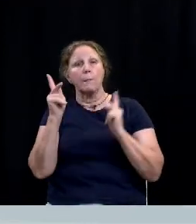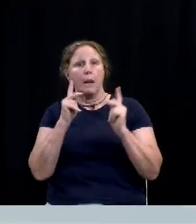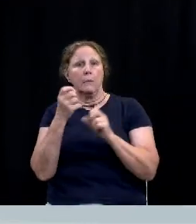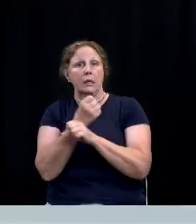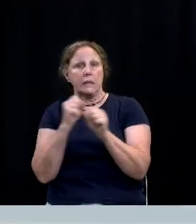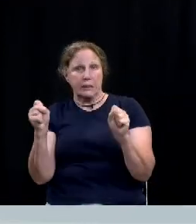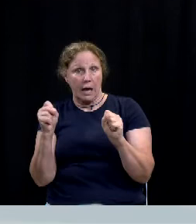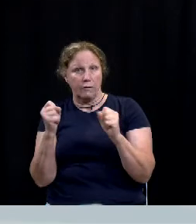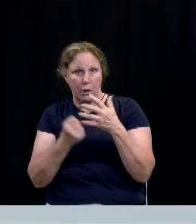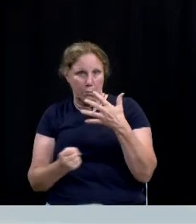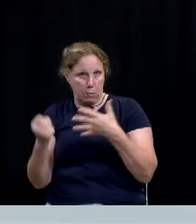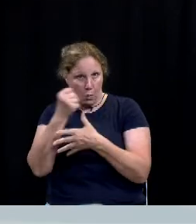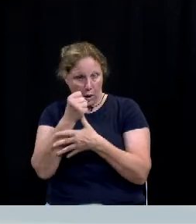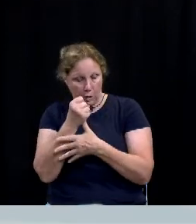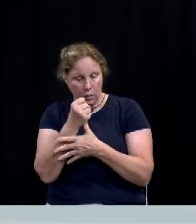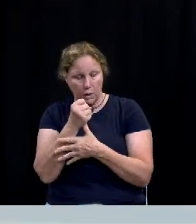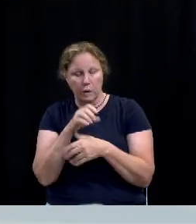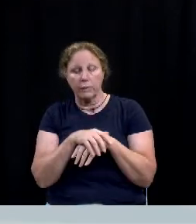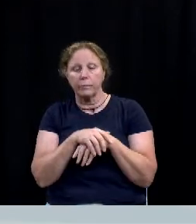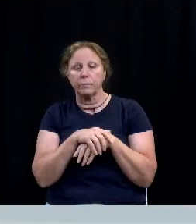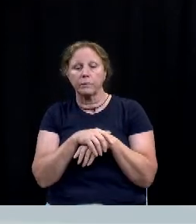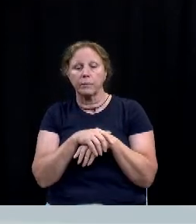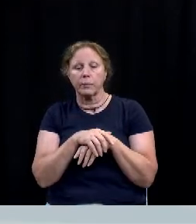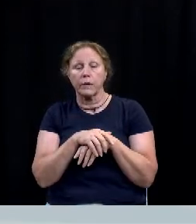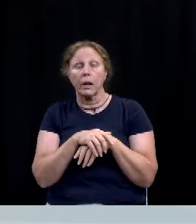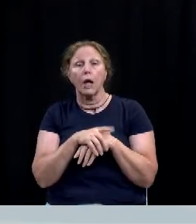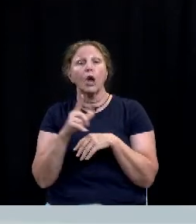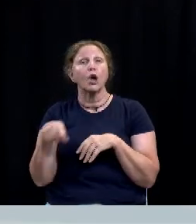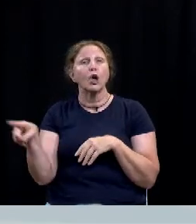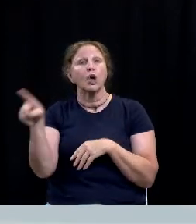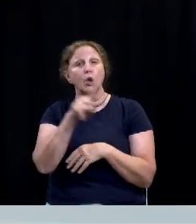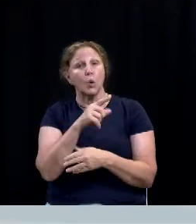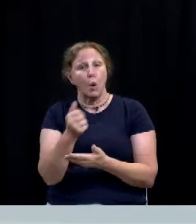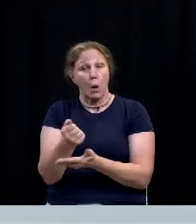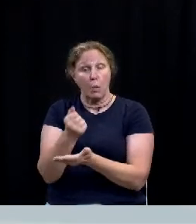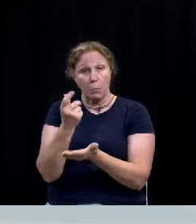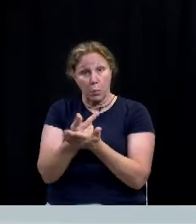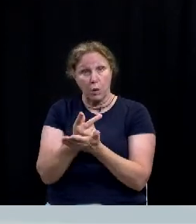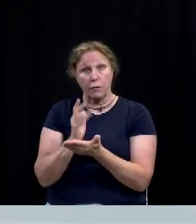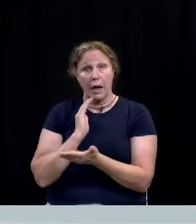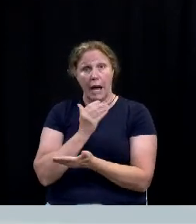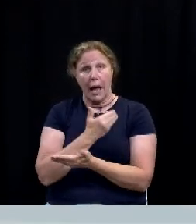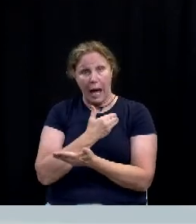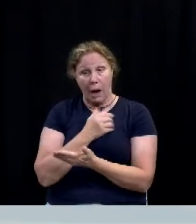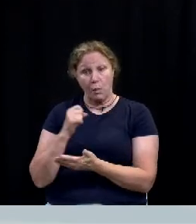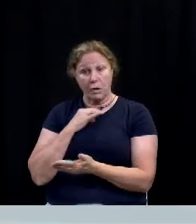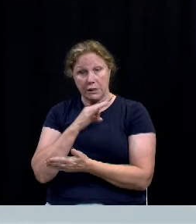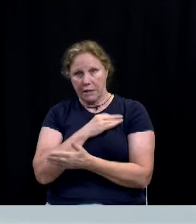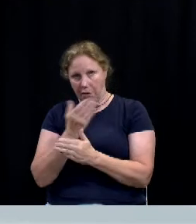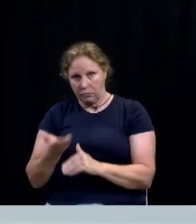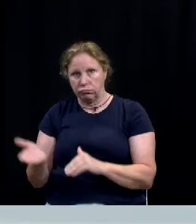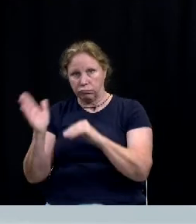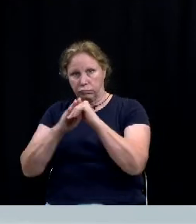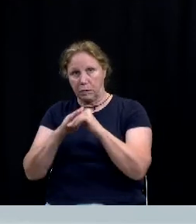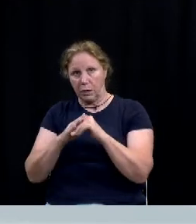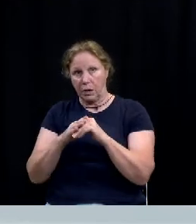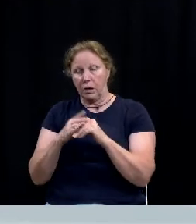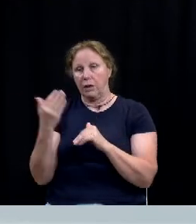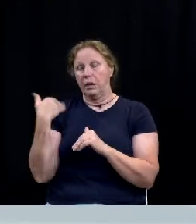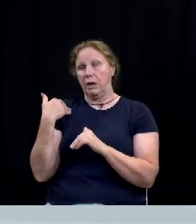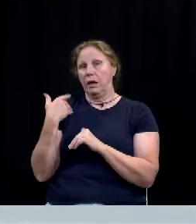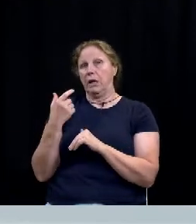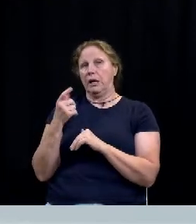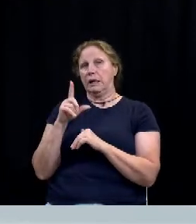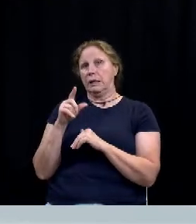and by improving and by approving an increase in our authorized staffing in the 1920 budget